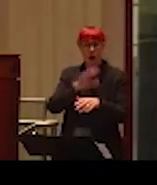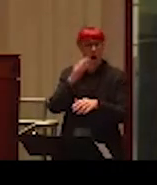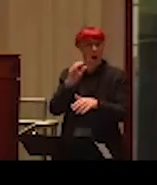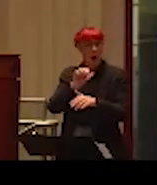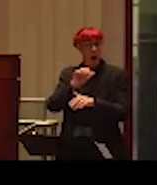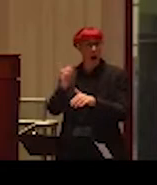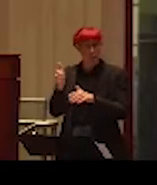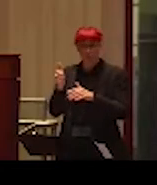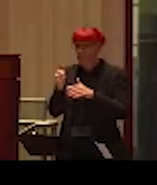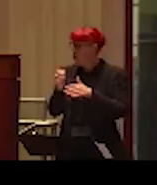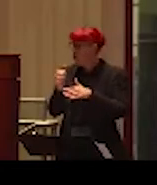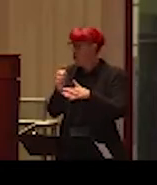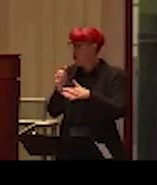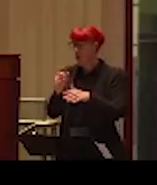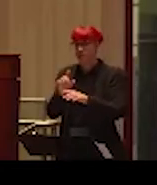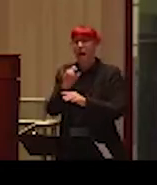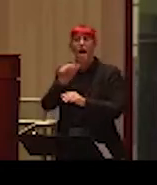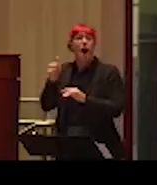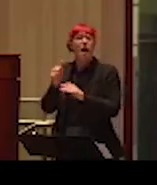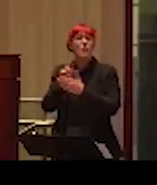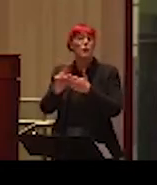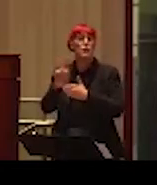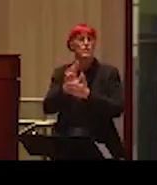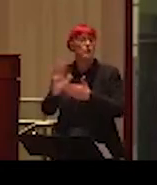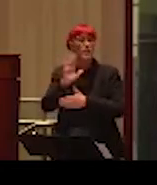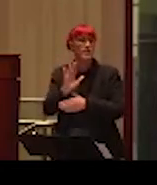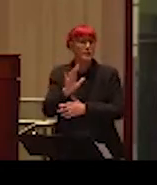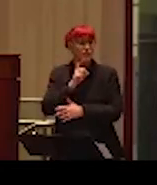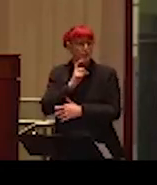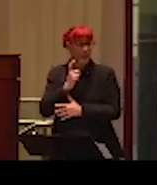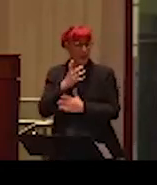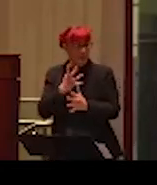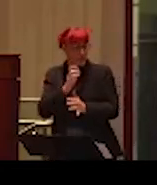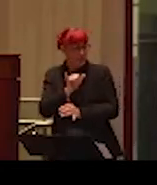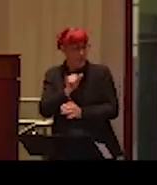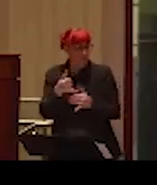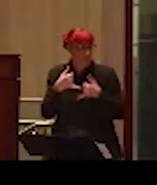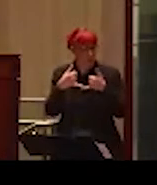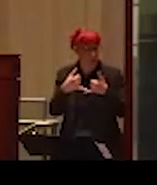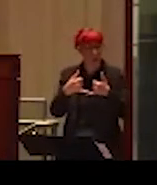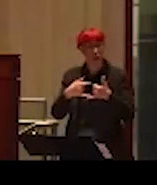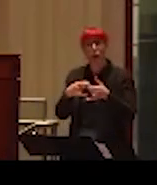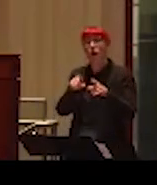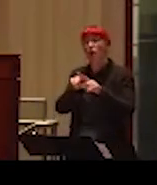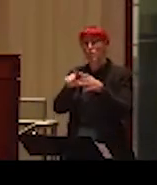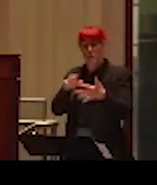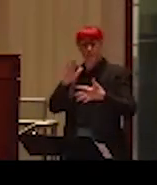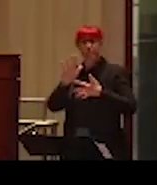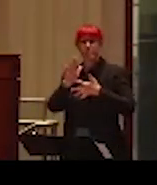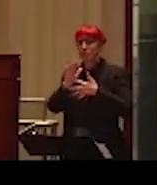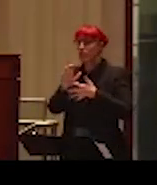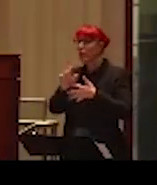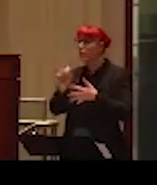jealous and they would love to have something like this. I'm grateful to the Stirling Prize Committee for selecting my